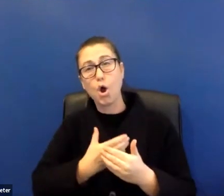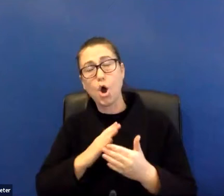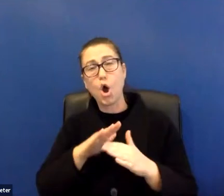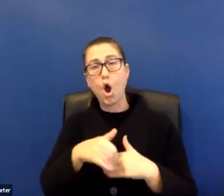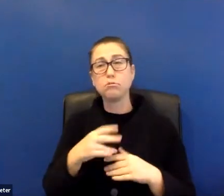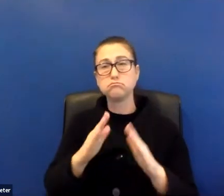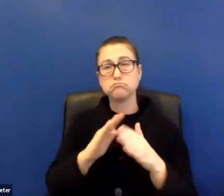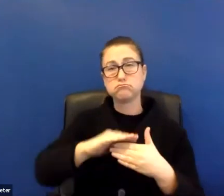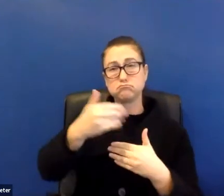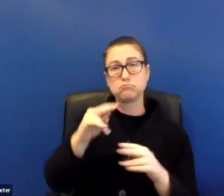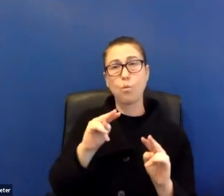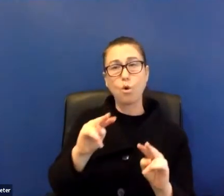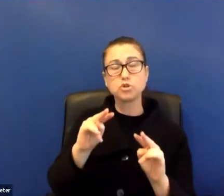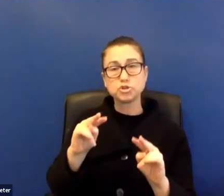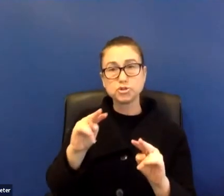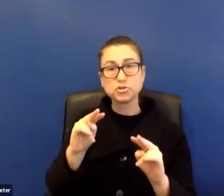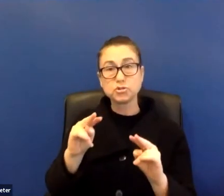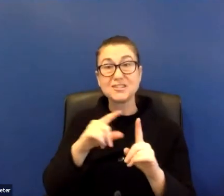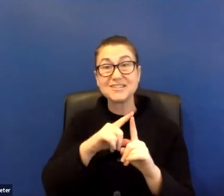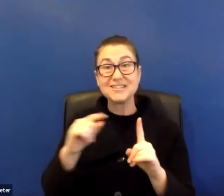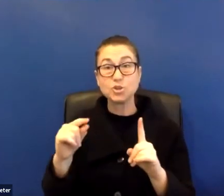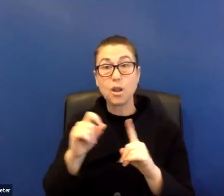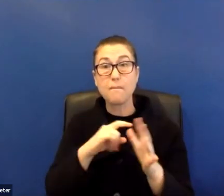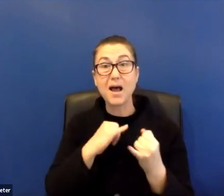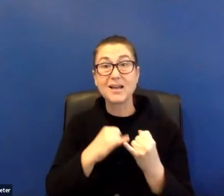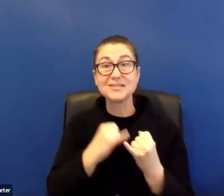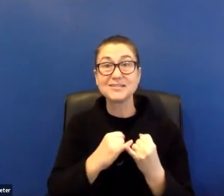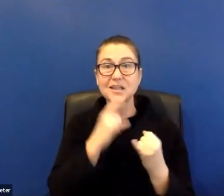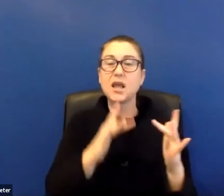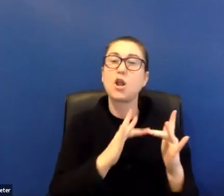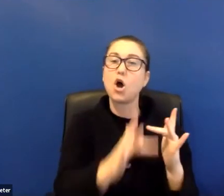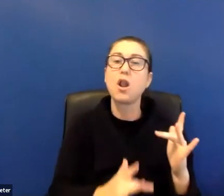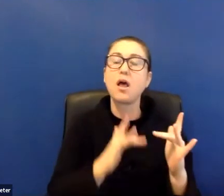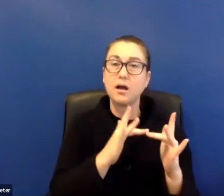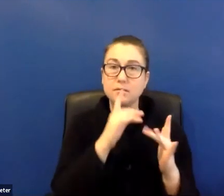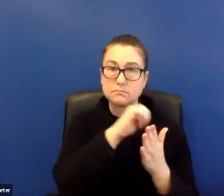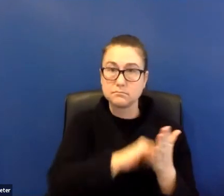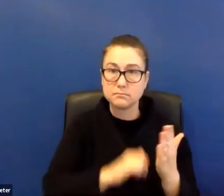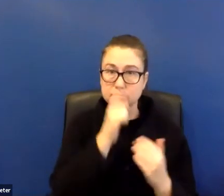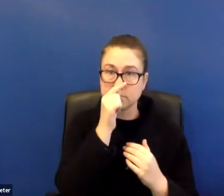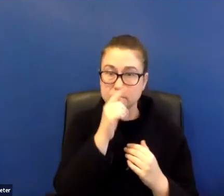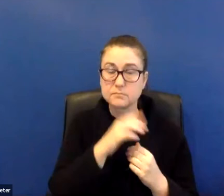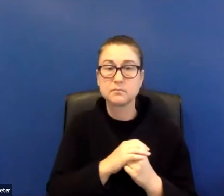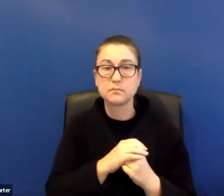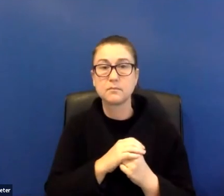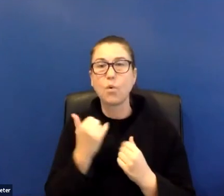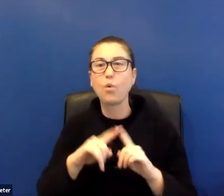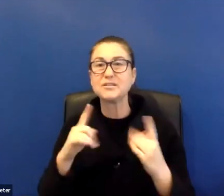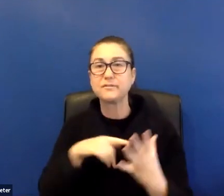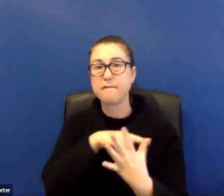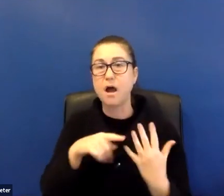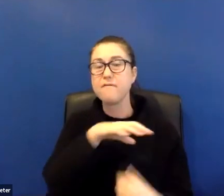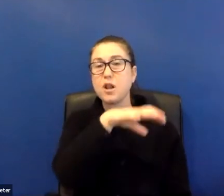So the digital passes are available from our website. We will be continuing Artlands conversation